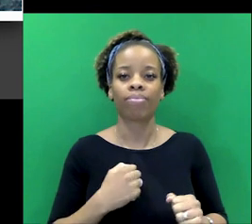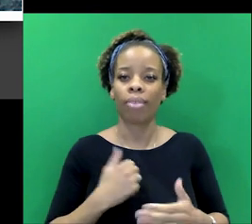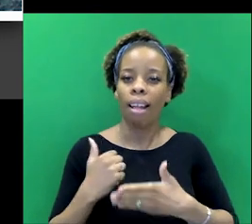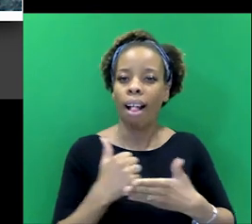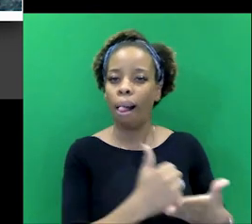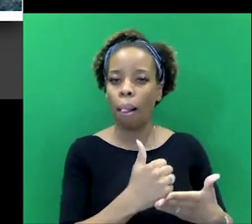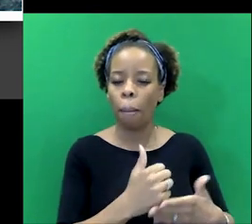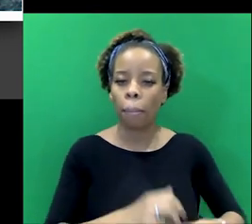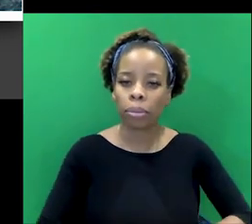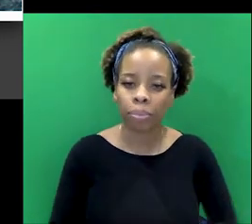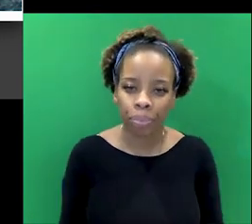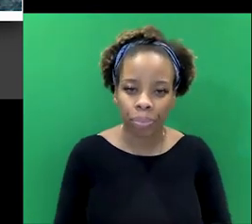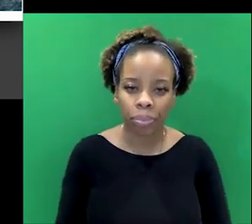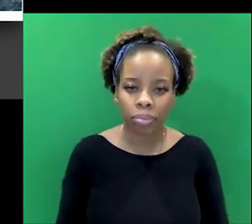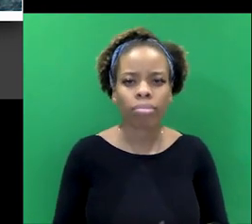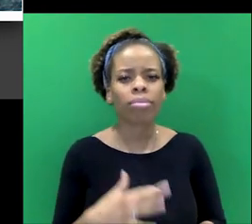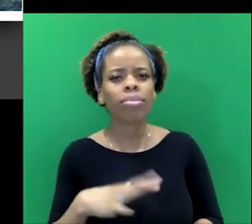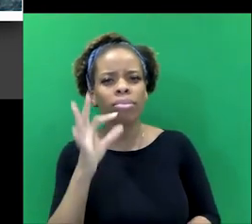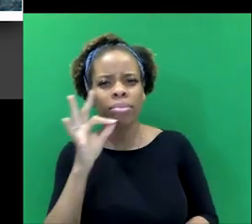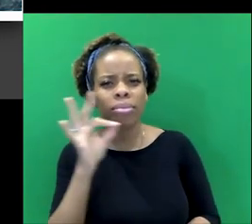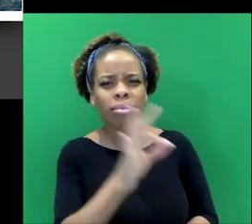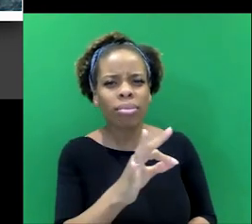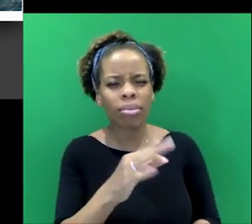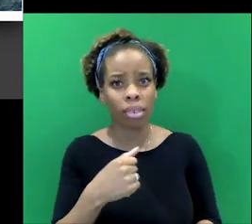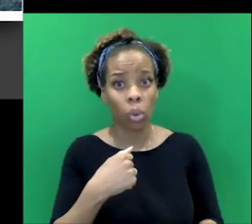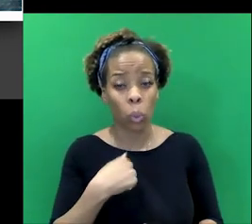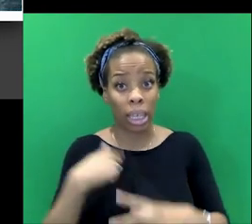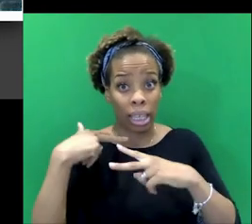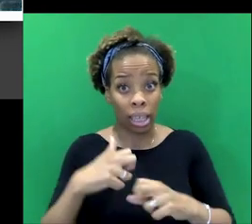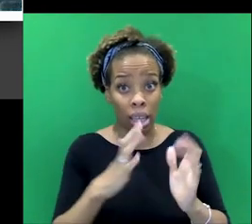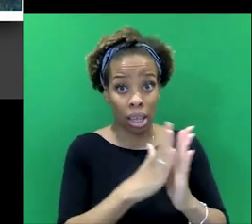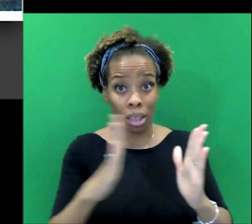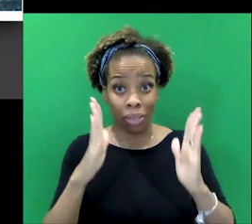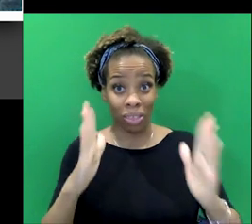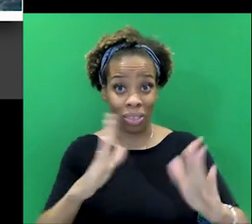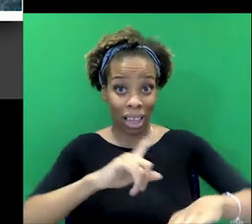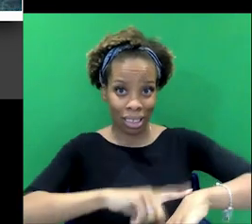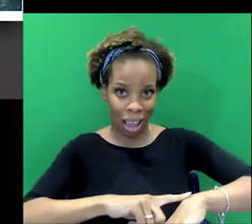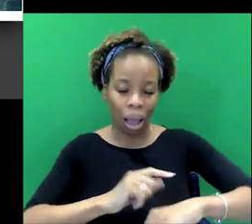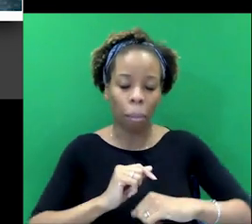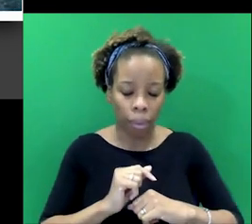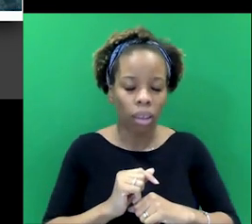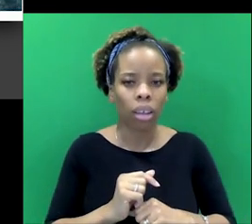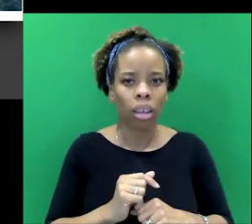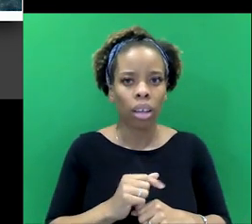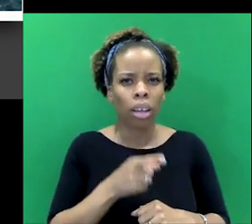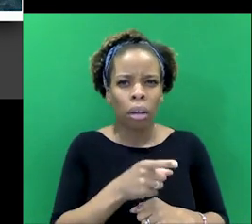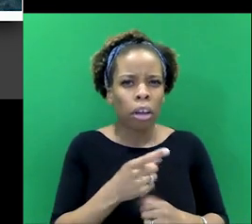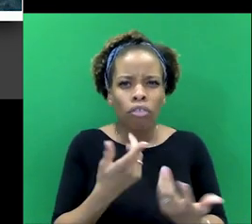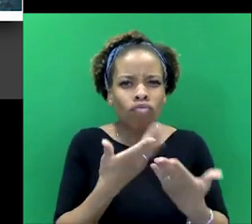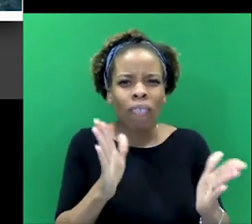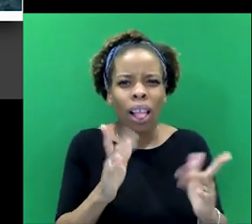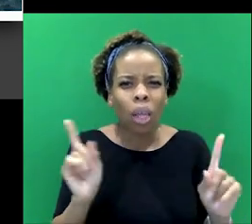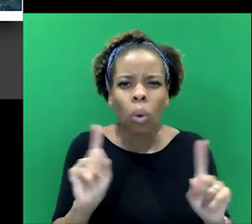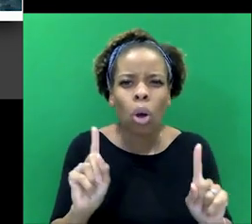think the case reveals about, about the period? Because it was so interesting to be made much more aware